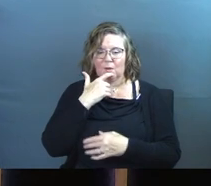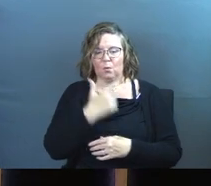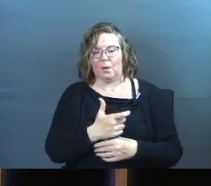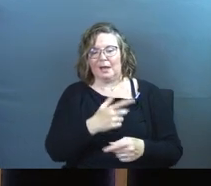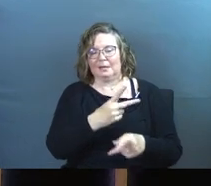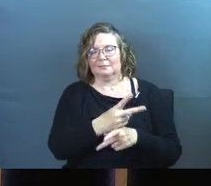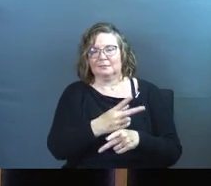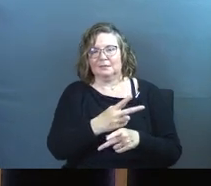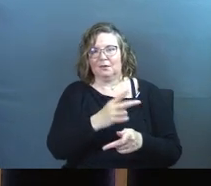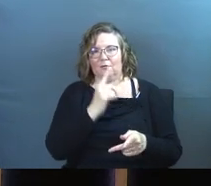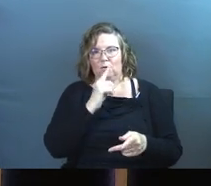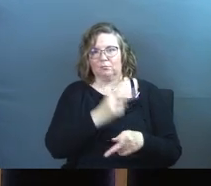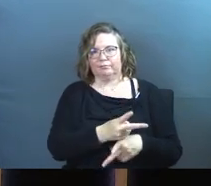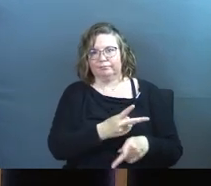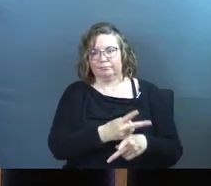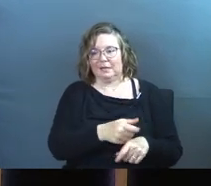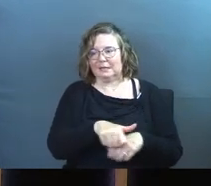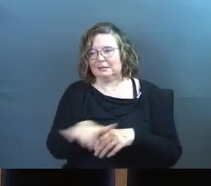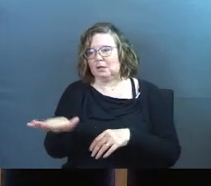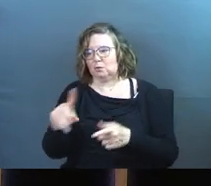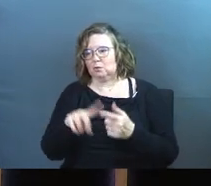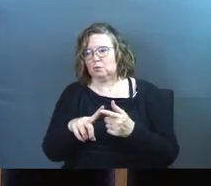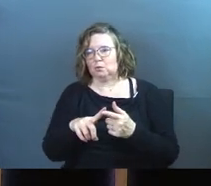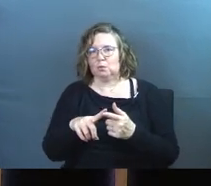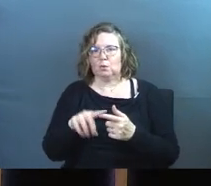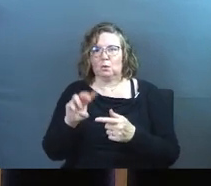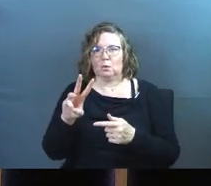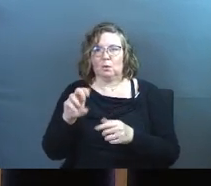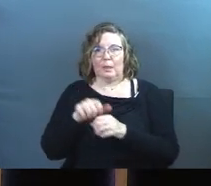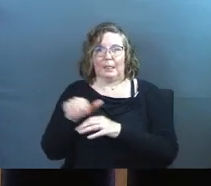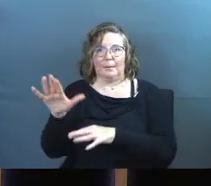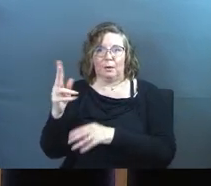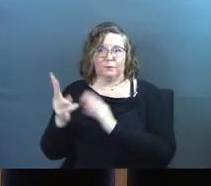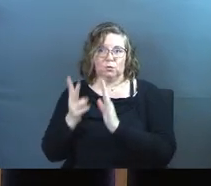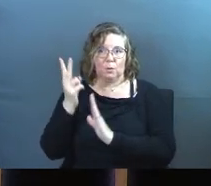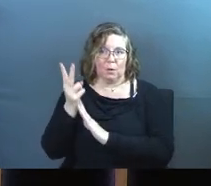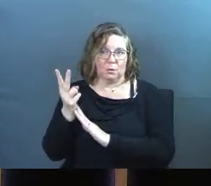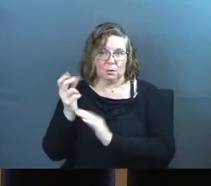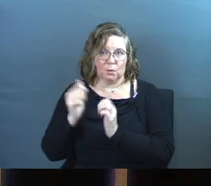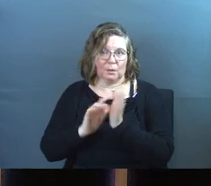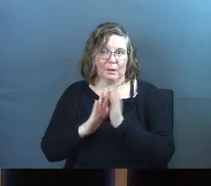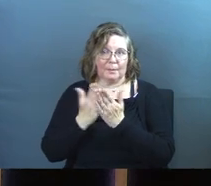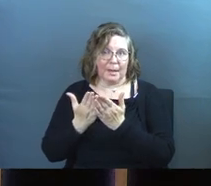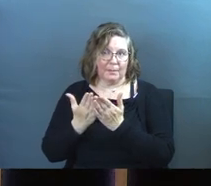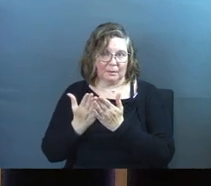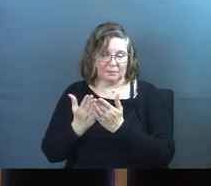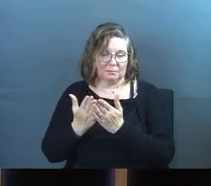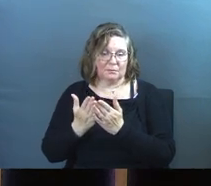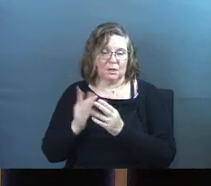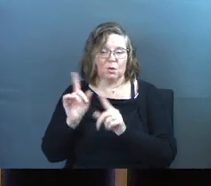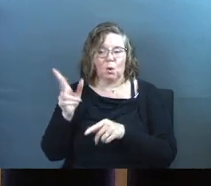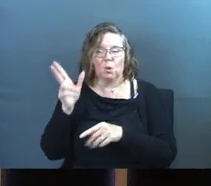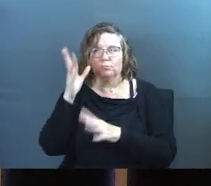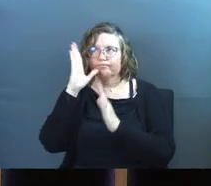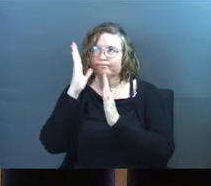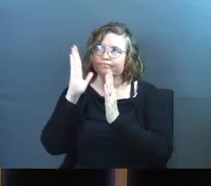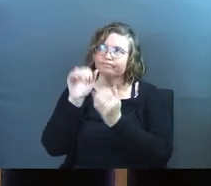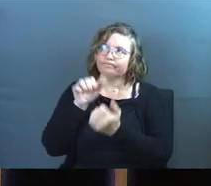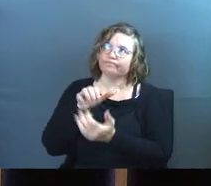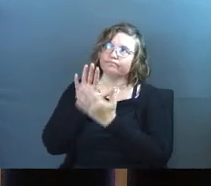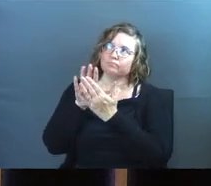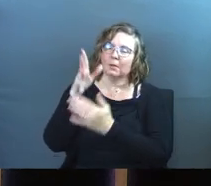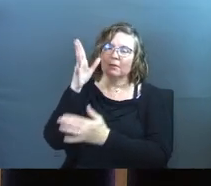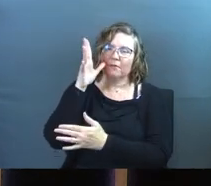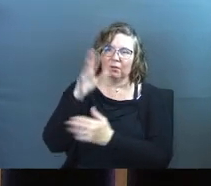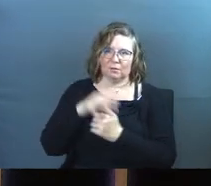kids for you and send you off to the Wichita Mountains for two hours with a Bible in your hand to go listen to the Father for a while.